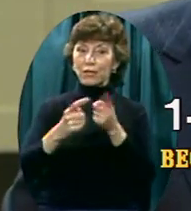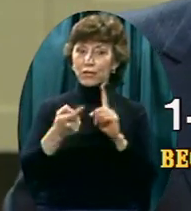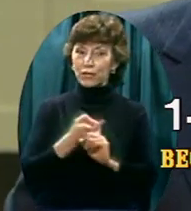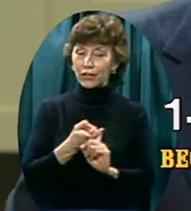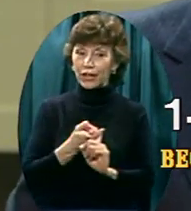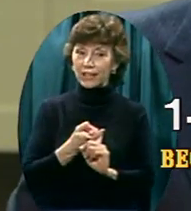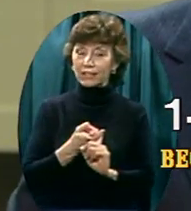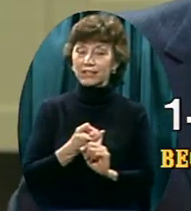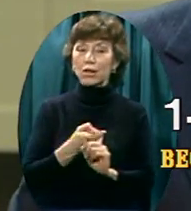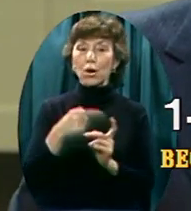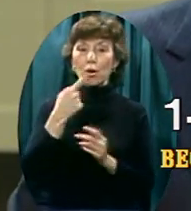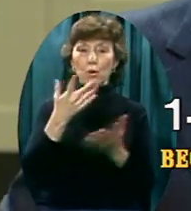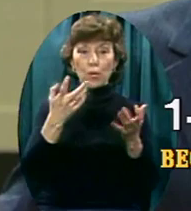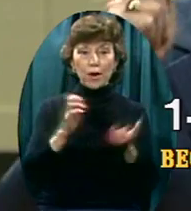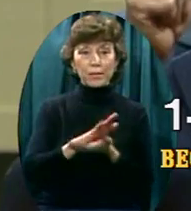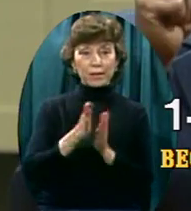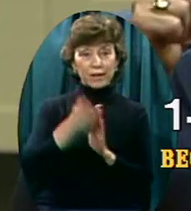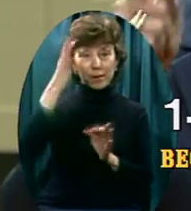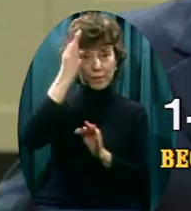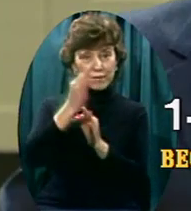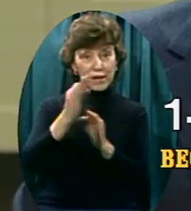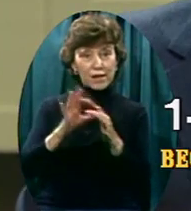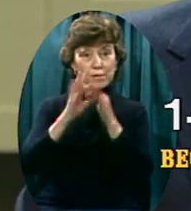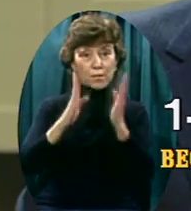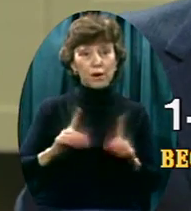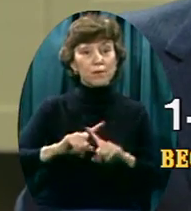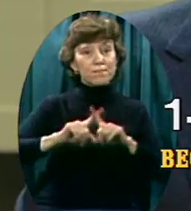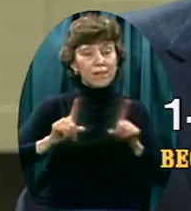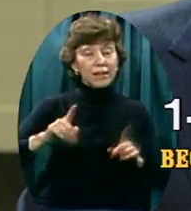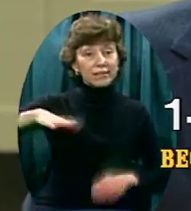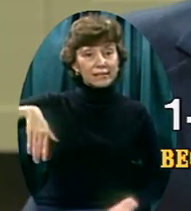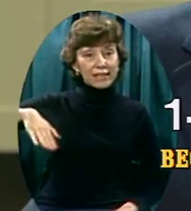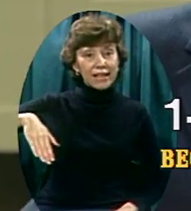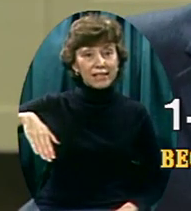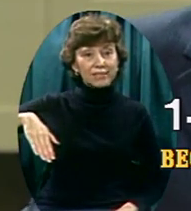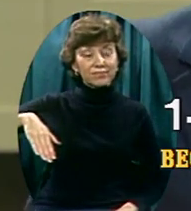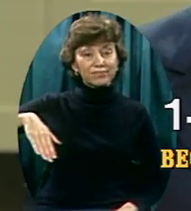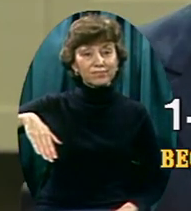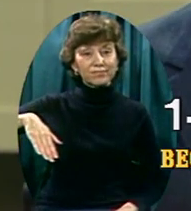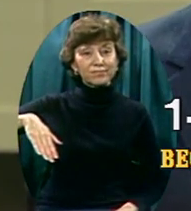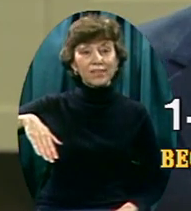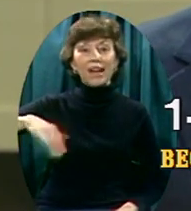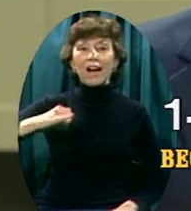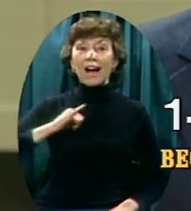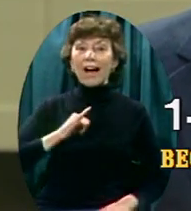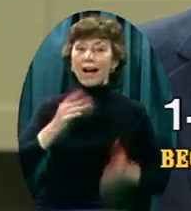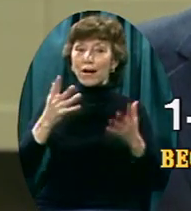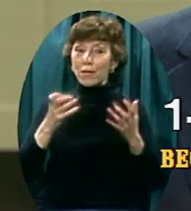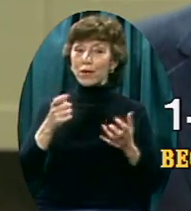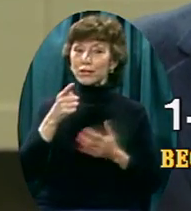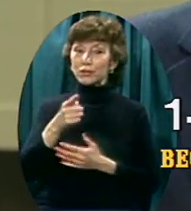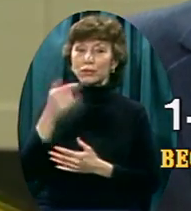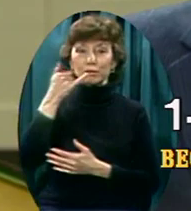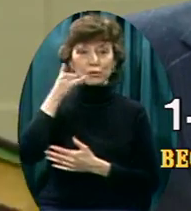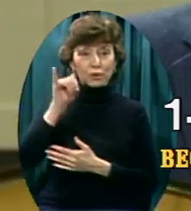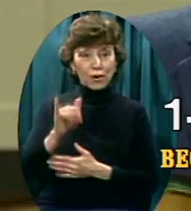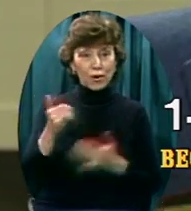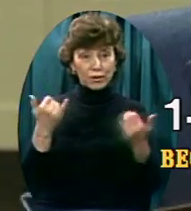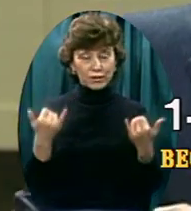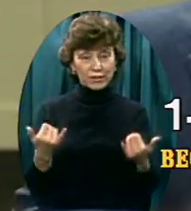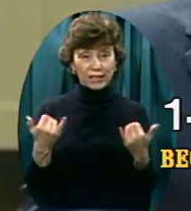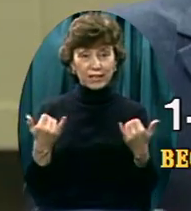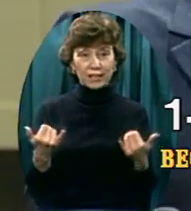faith partners but you haven't done it yet, to get you to call that toll-free number. We pay for the call. Everyone who calls today, everyone,